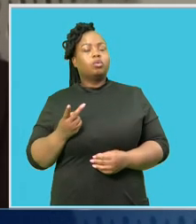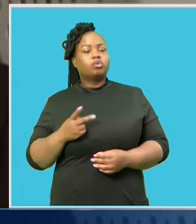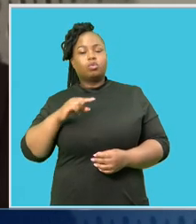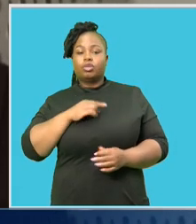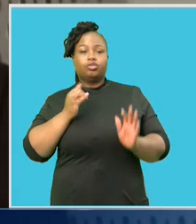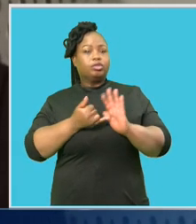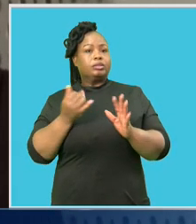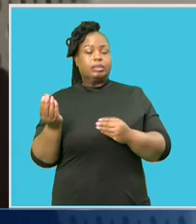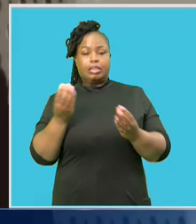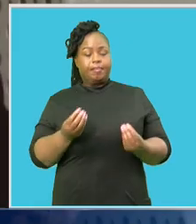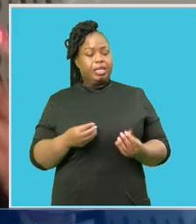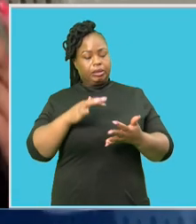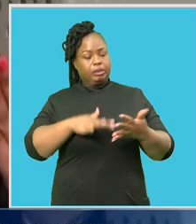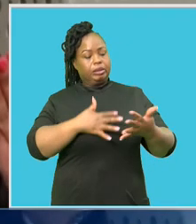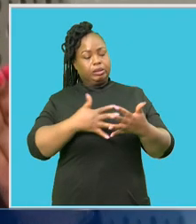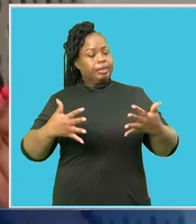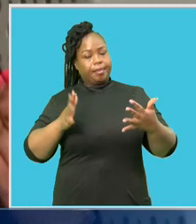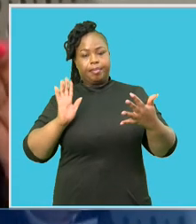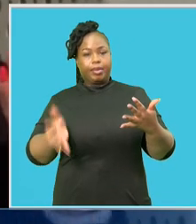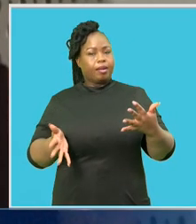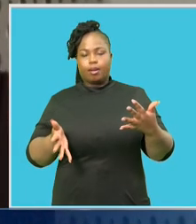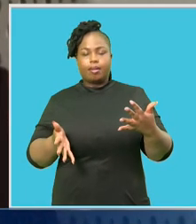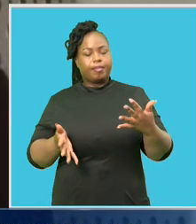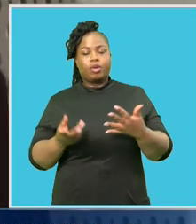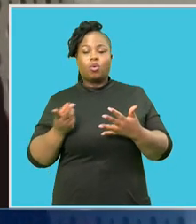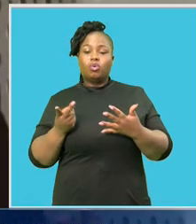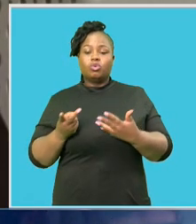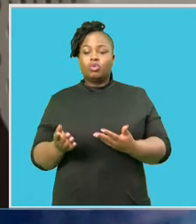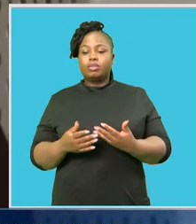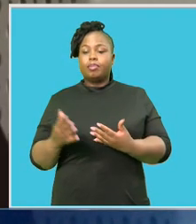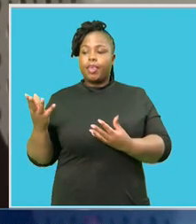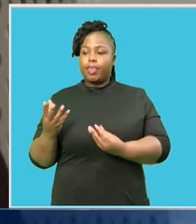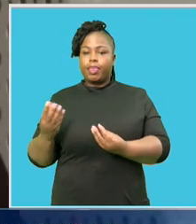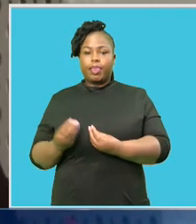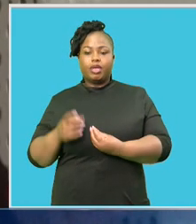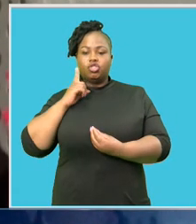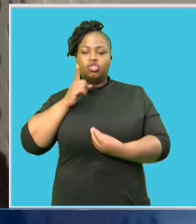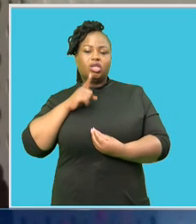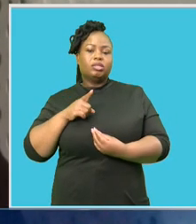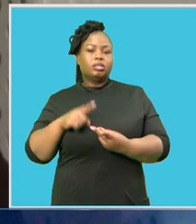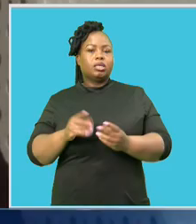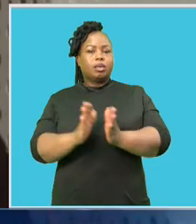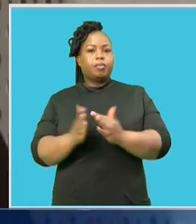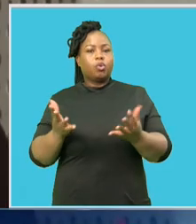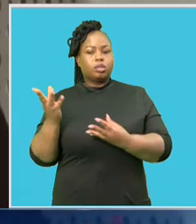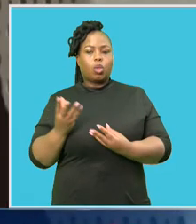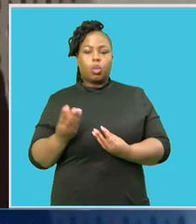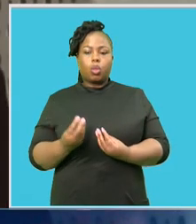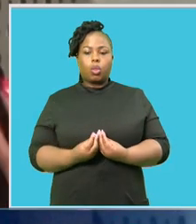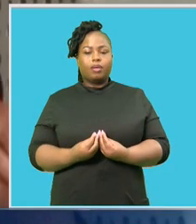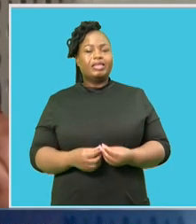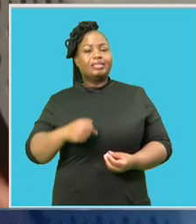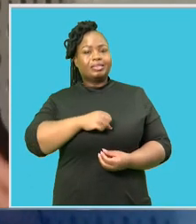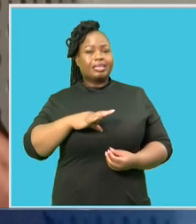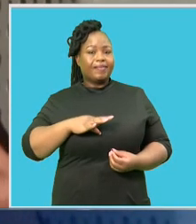numbers on spreadsheets But they translate to fewer teachers, reduced textbooks, fewer admin support